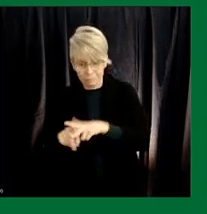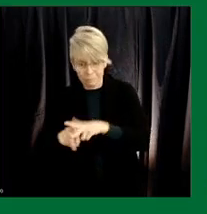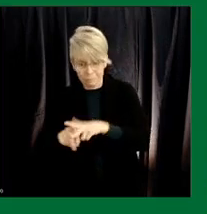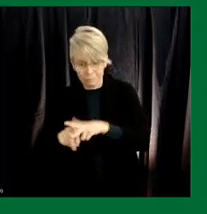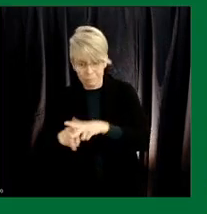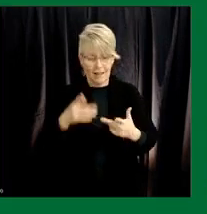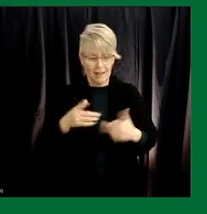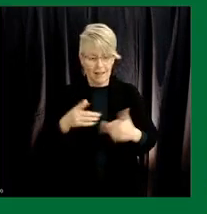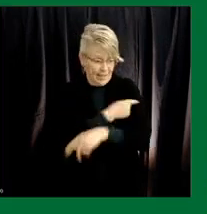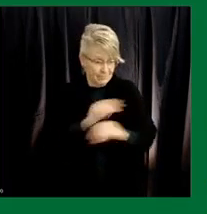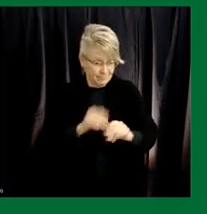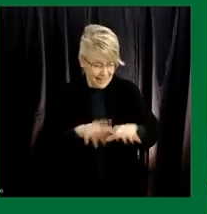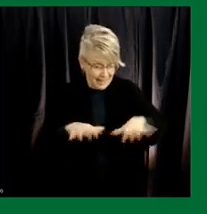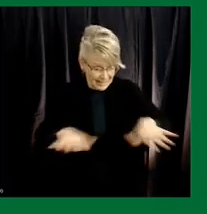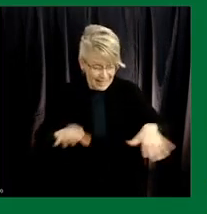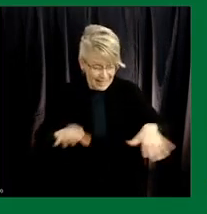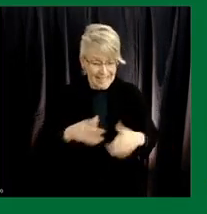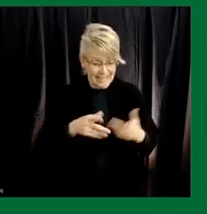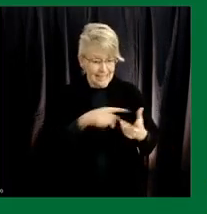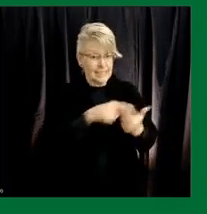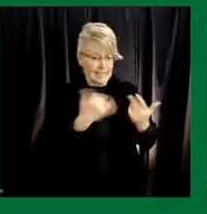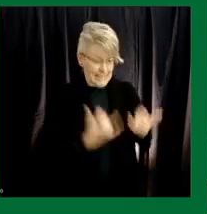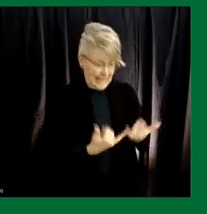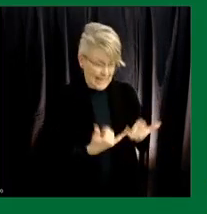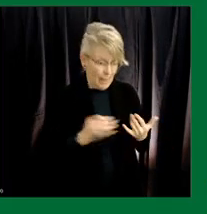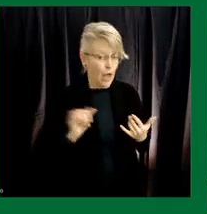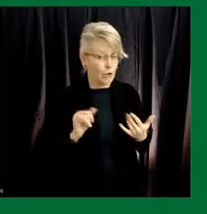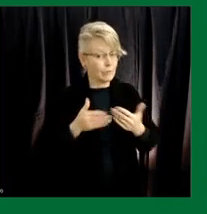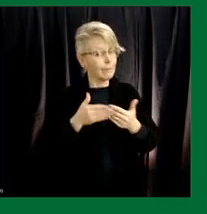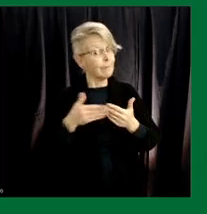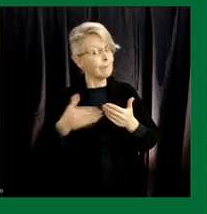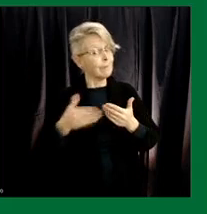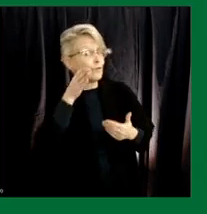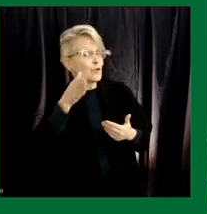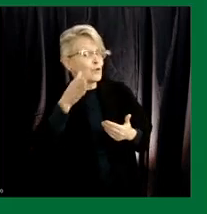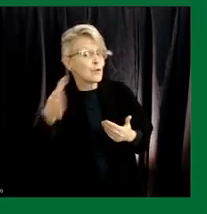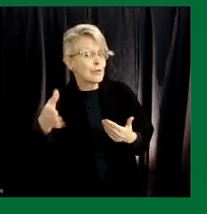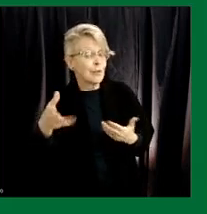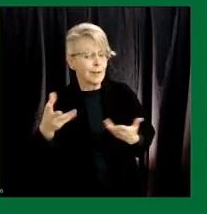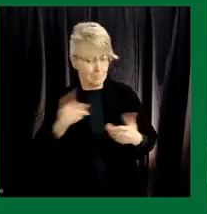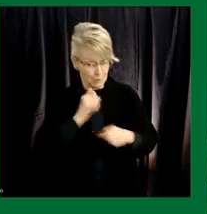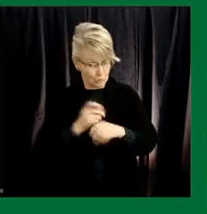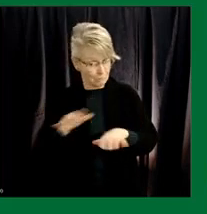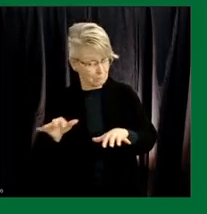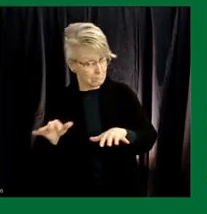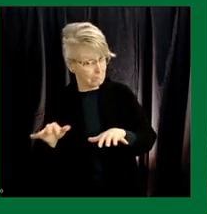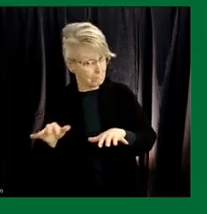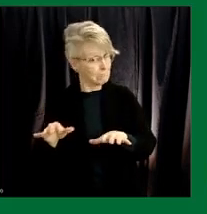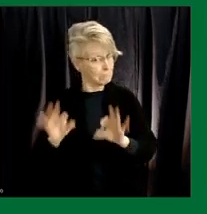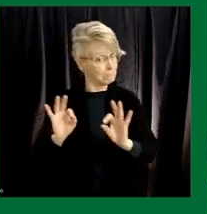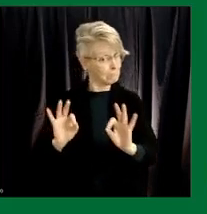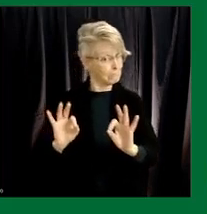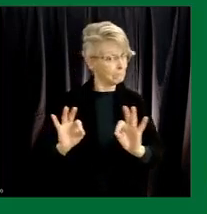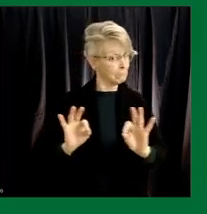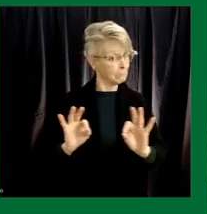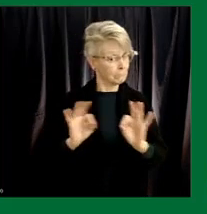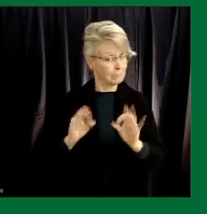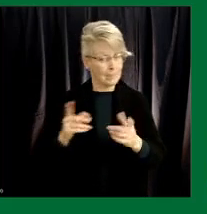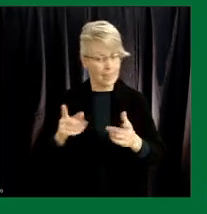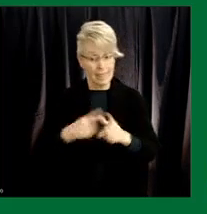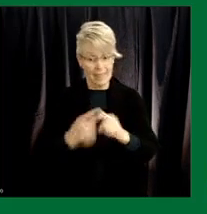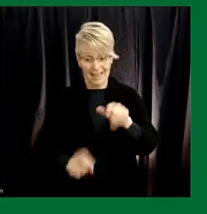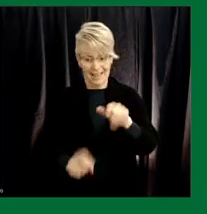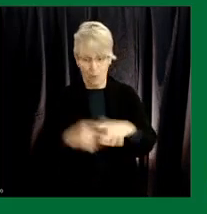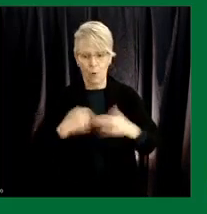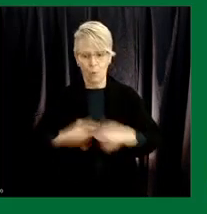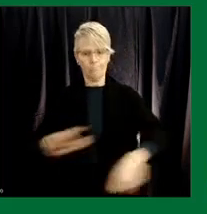but also planning for uh you know the future so that we can be in a a stronger position should we be faced with these very same uh it's